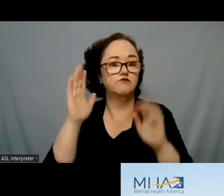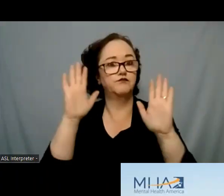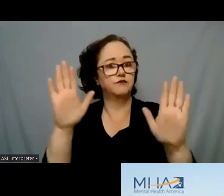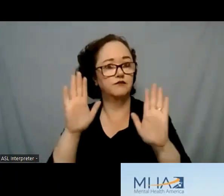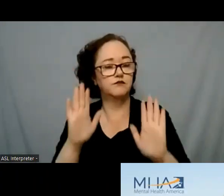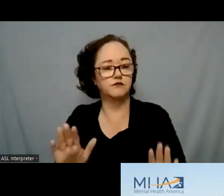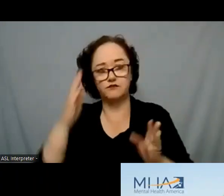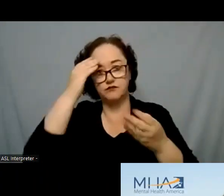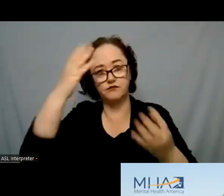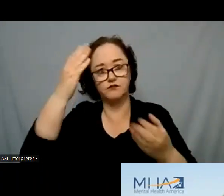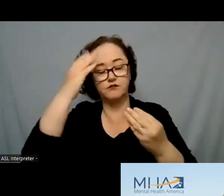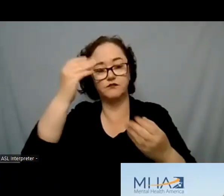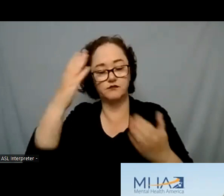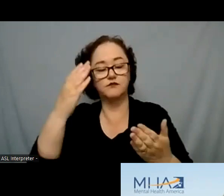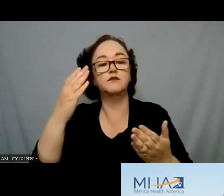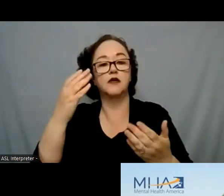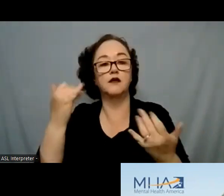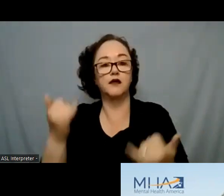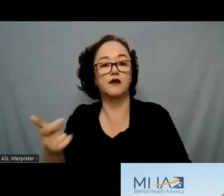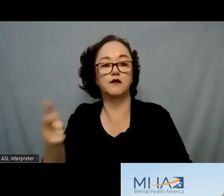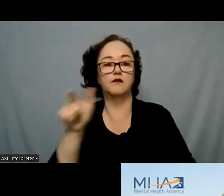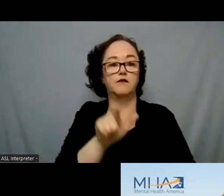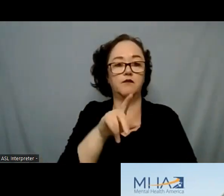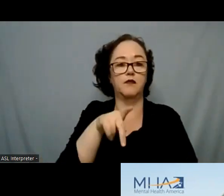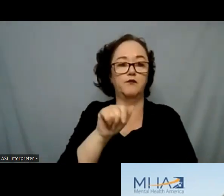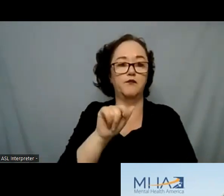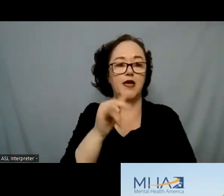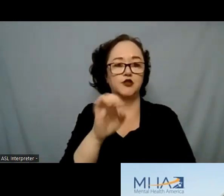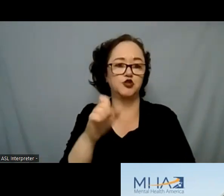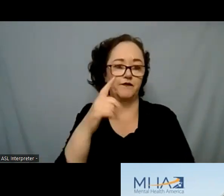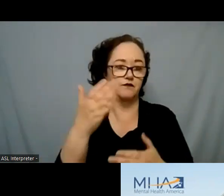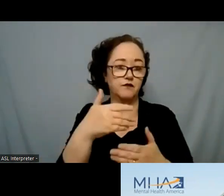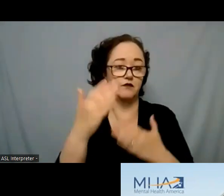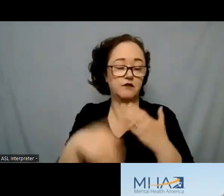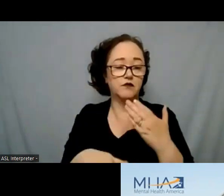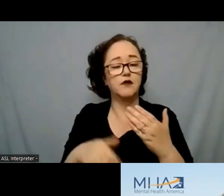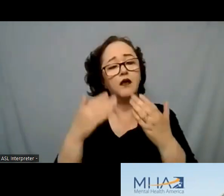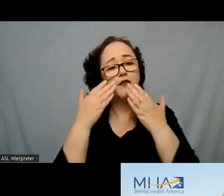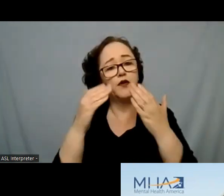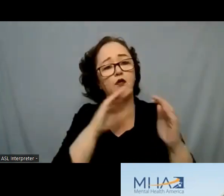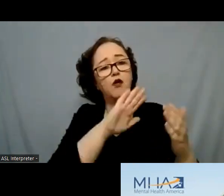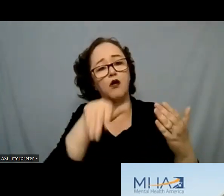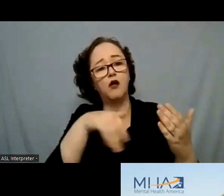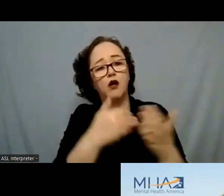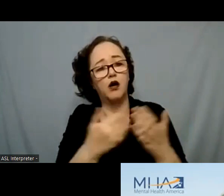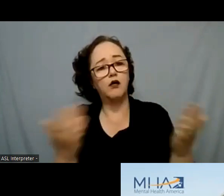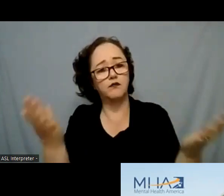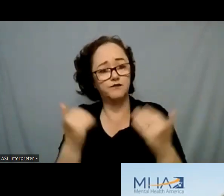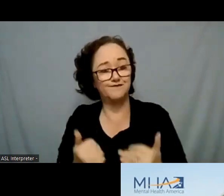hand it back over to Paige to just close us out but thank you all again for being here